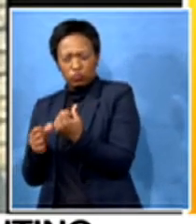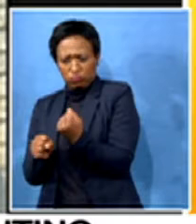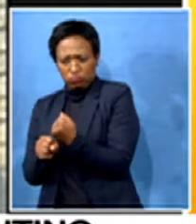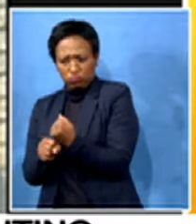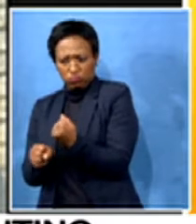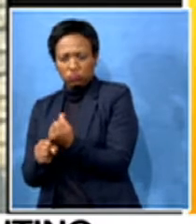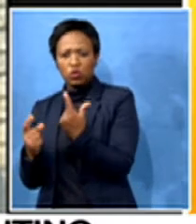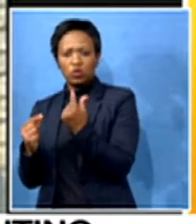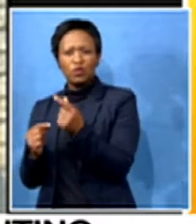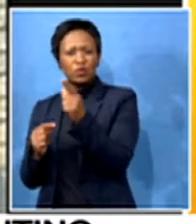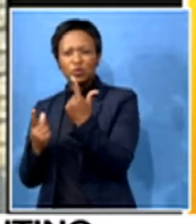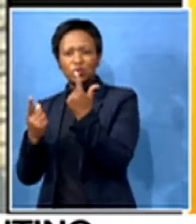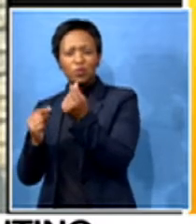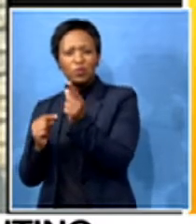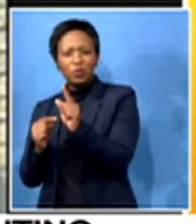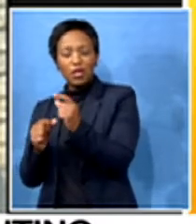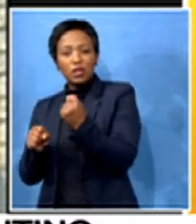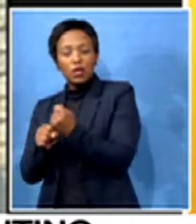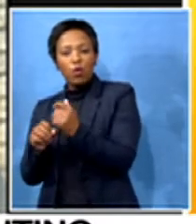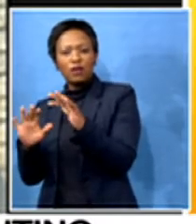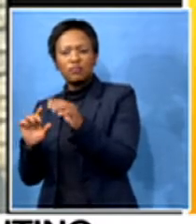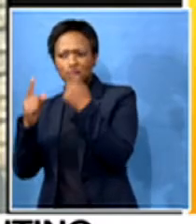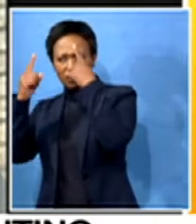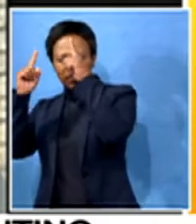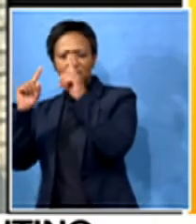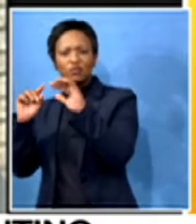And what do you attribute this great success to?